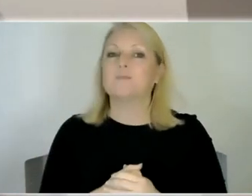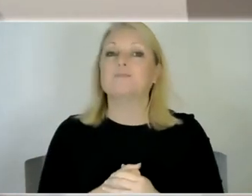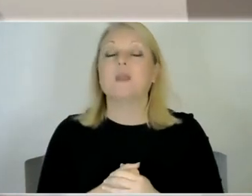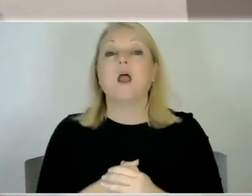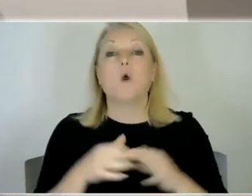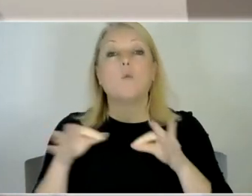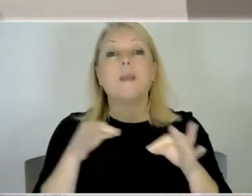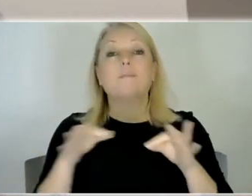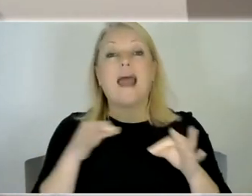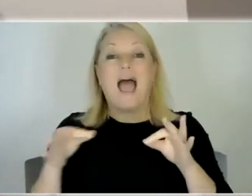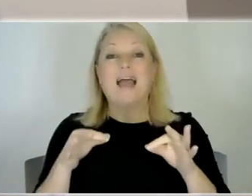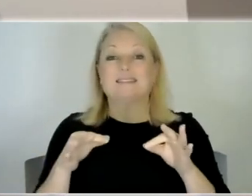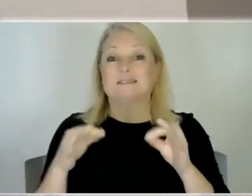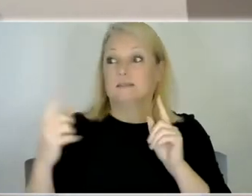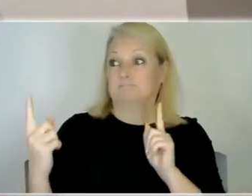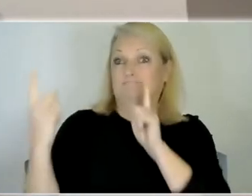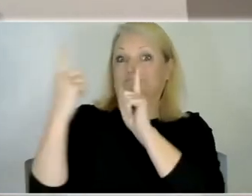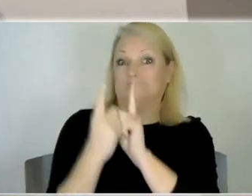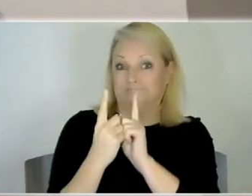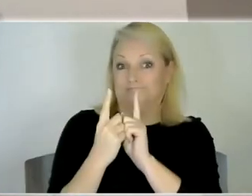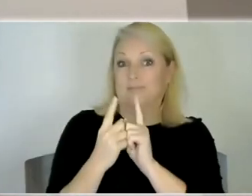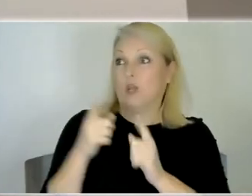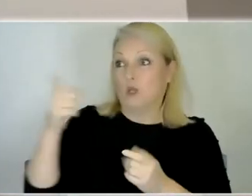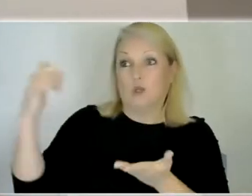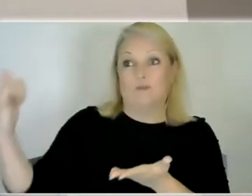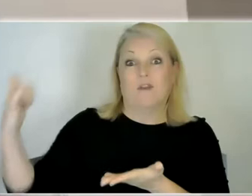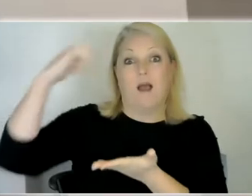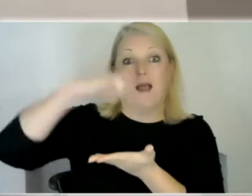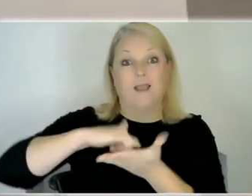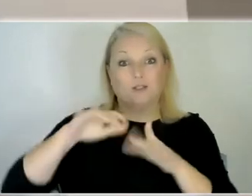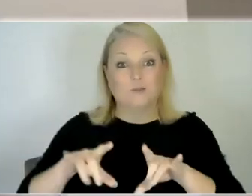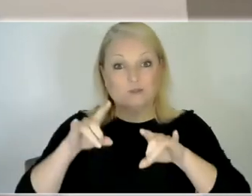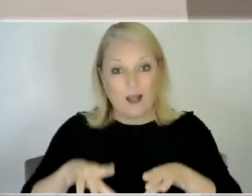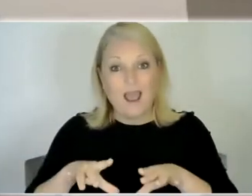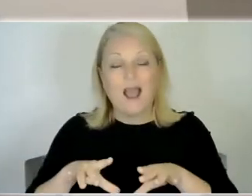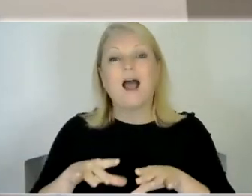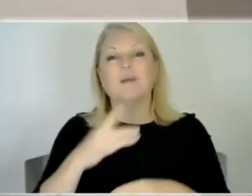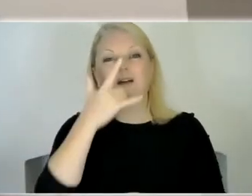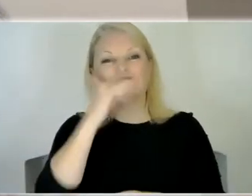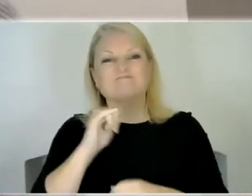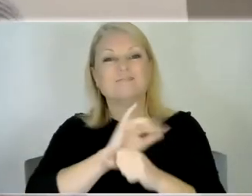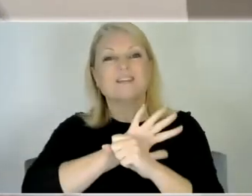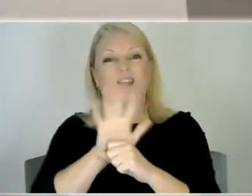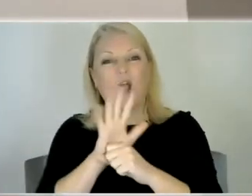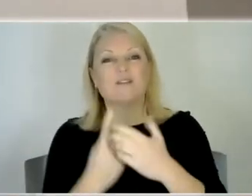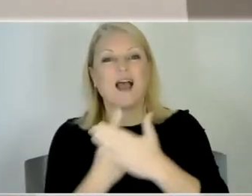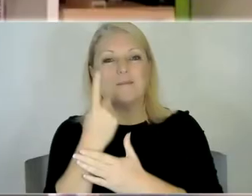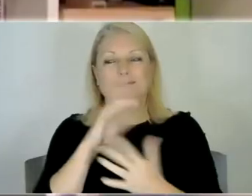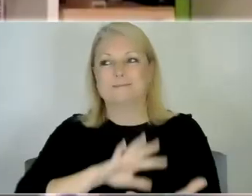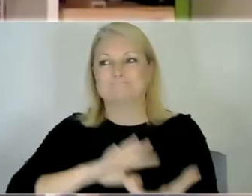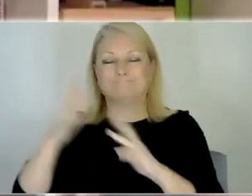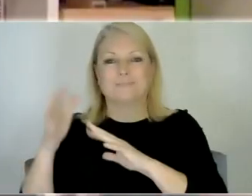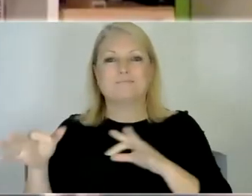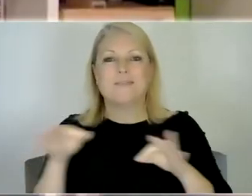last year and you're going to fly out to Australia to come and speak to us but unfortunately Covid got in the way of that. Yes